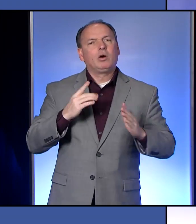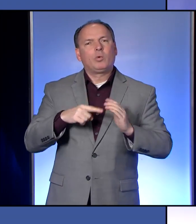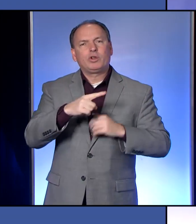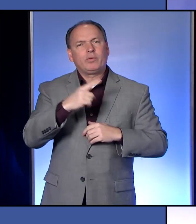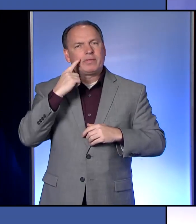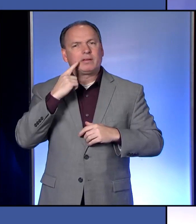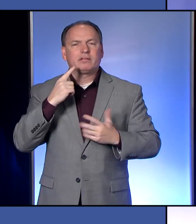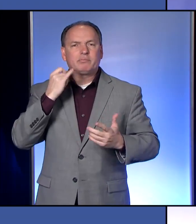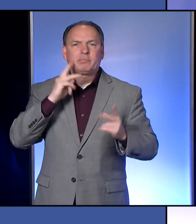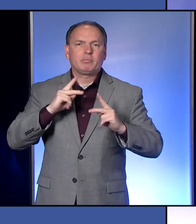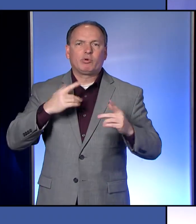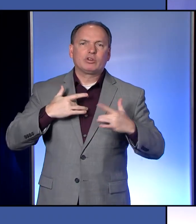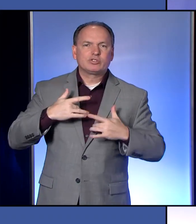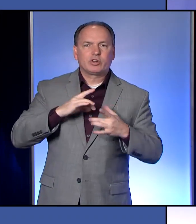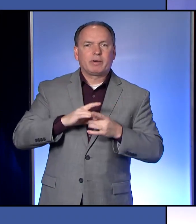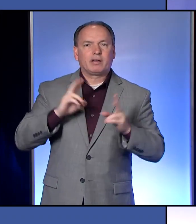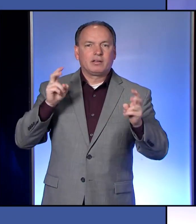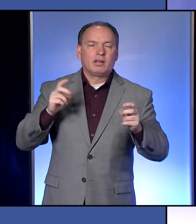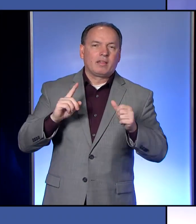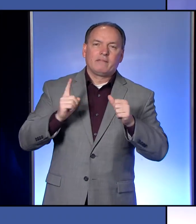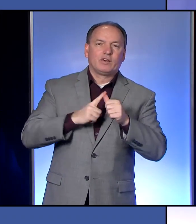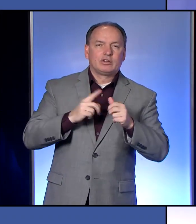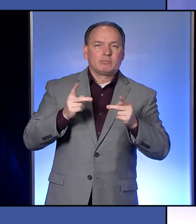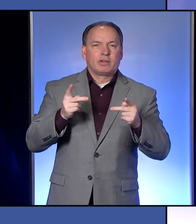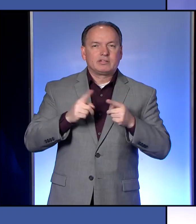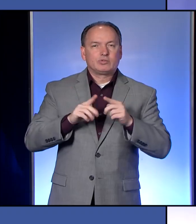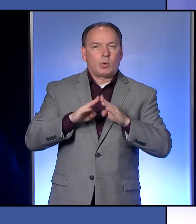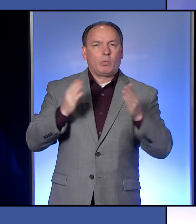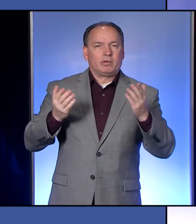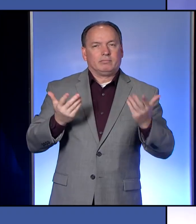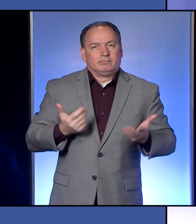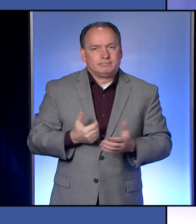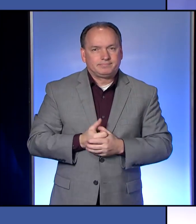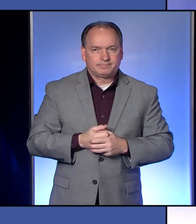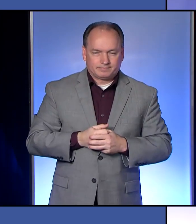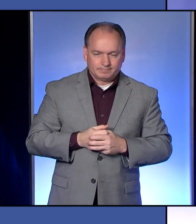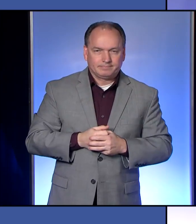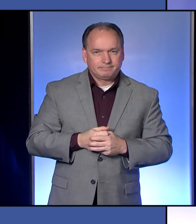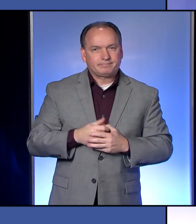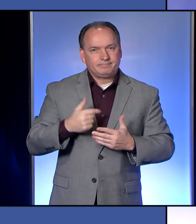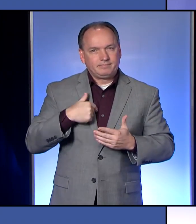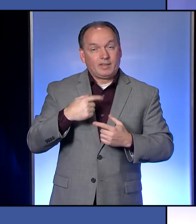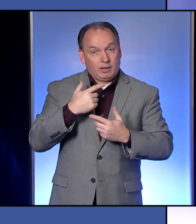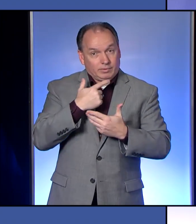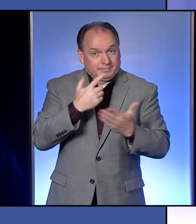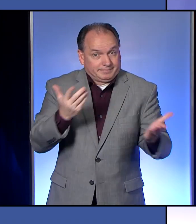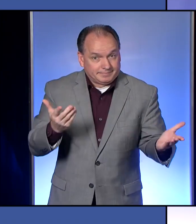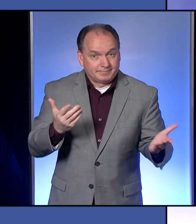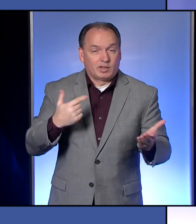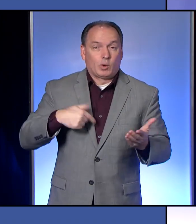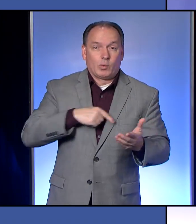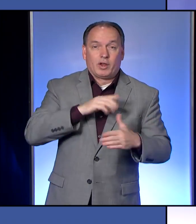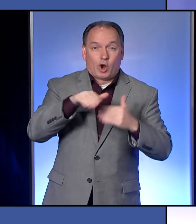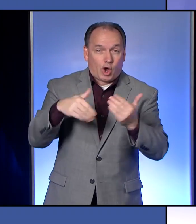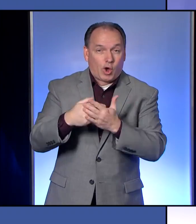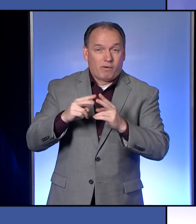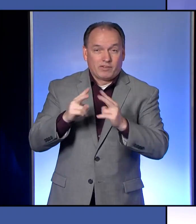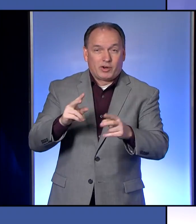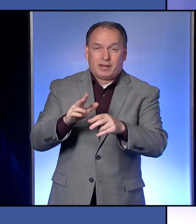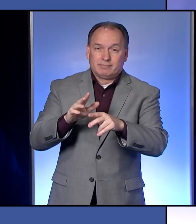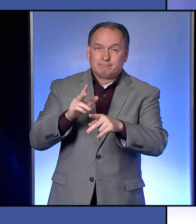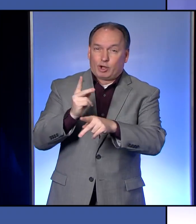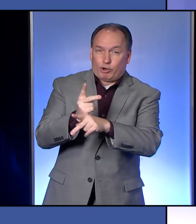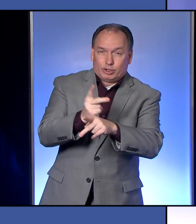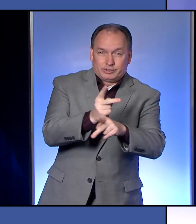have a little bit of concern about being among the first places to reopen? Well, guess I would say, first of all, that we are all very cautious,